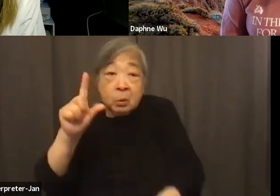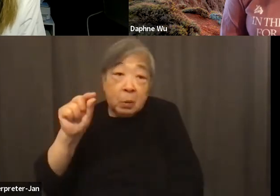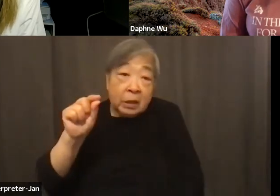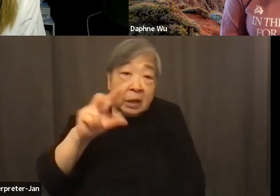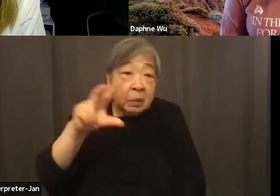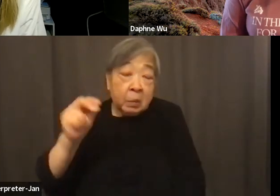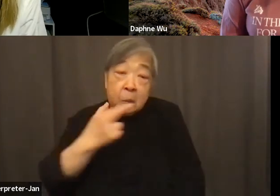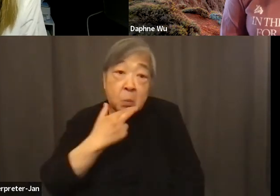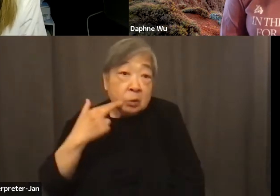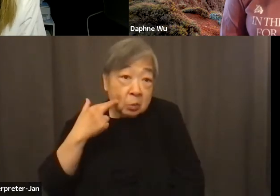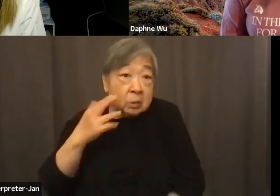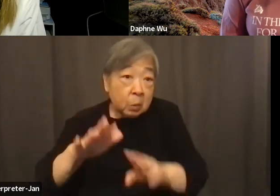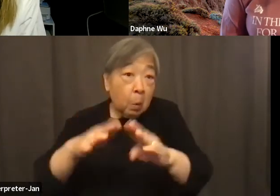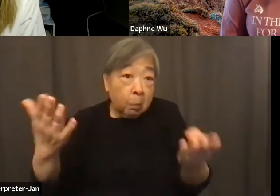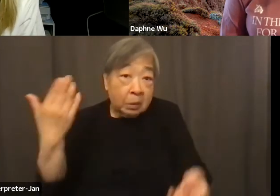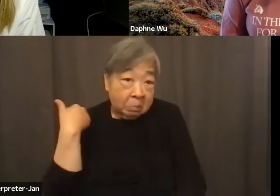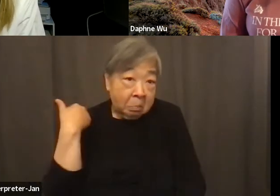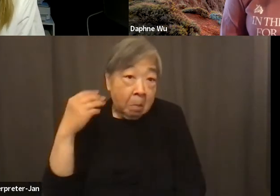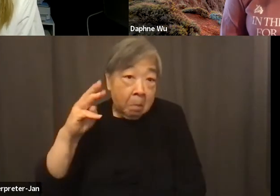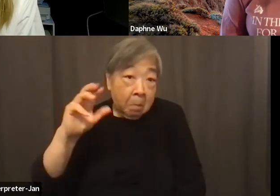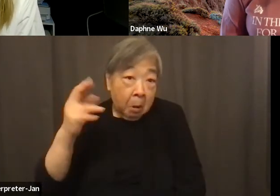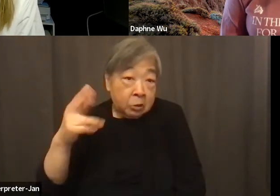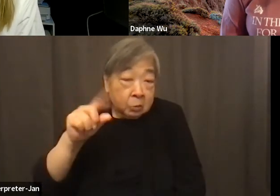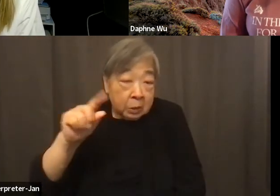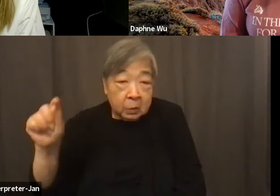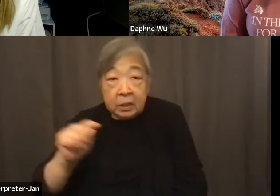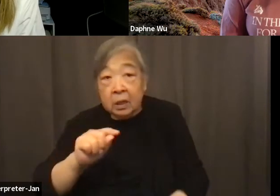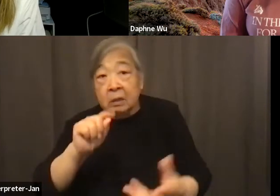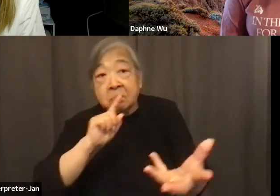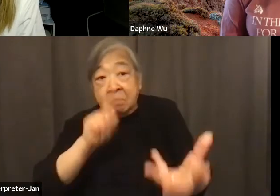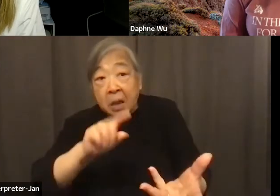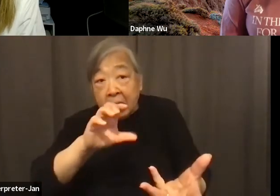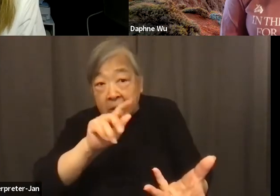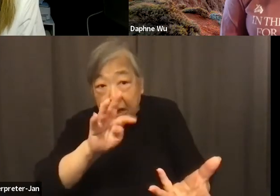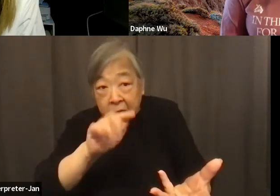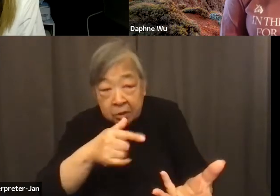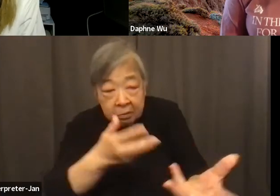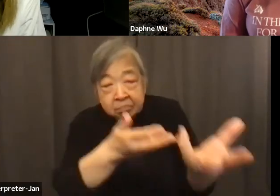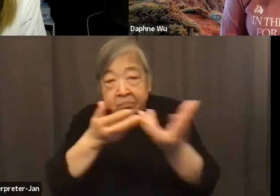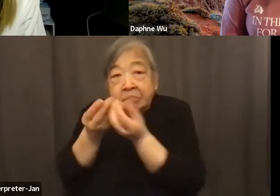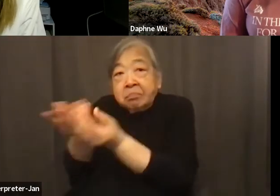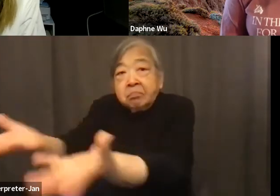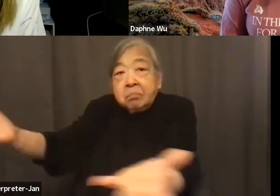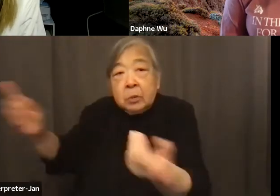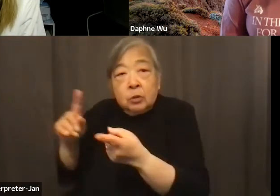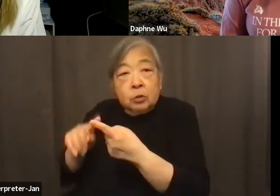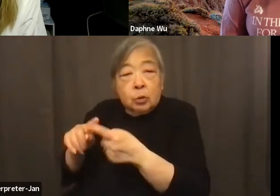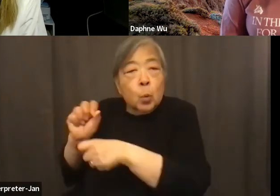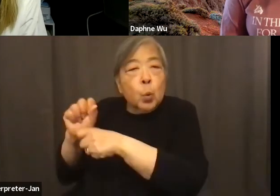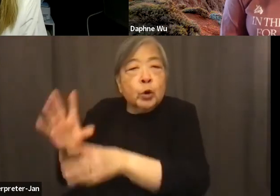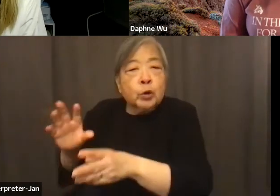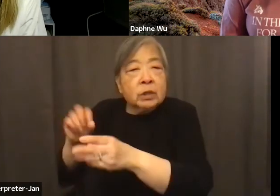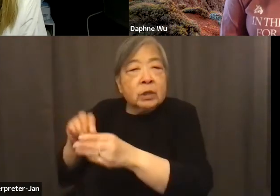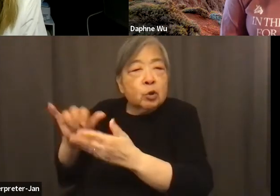in March of 2020, use those meals and donate them out to the essential workers of New York City just to say thank you for everything that was going